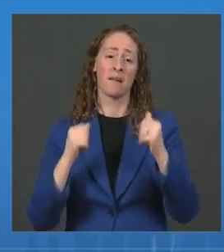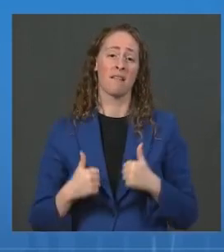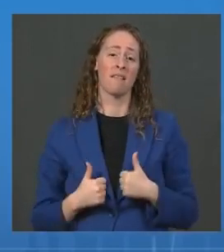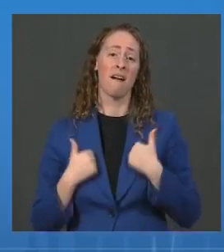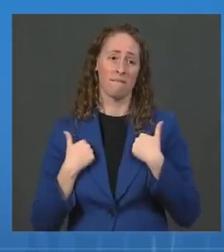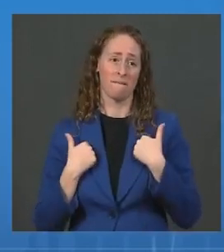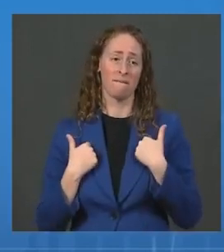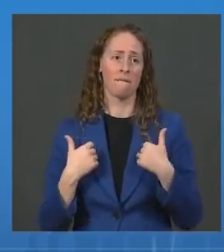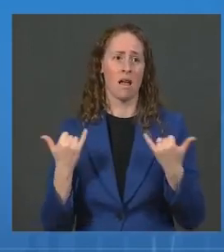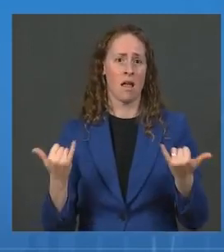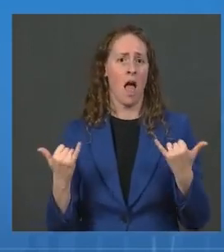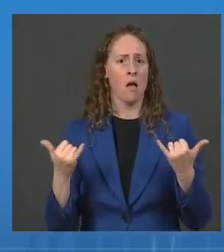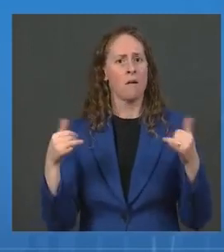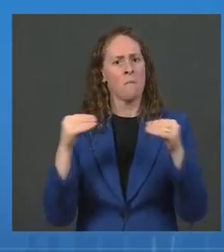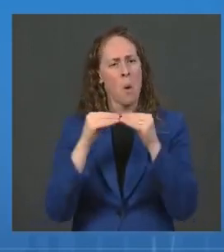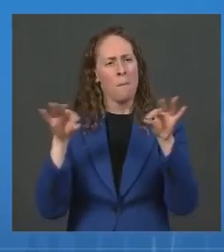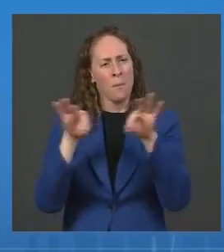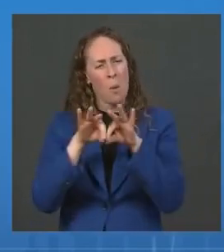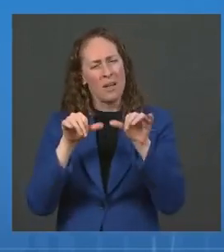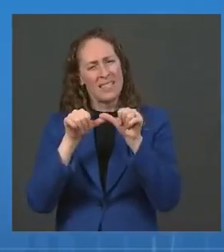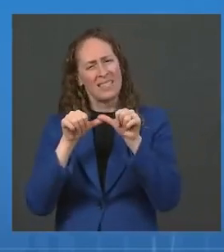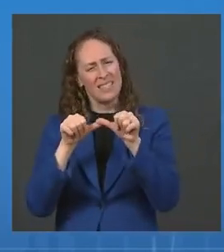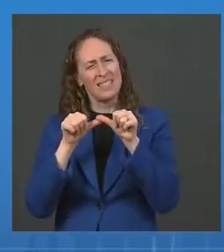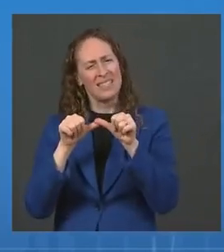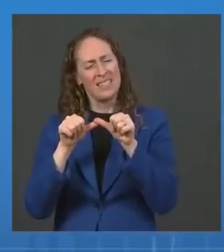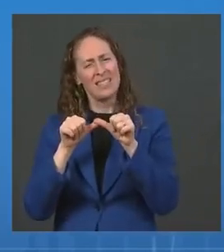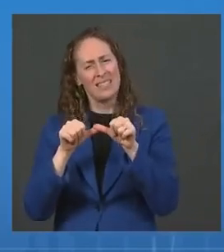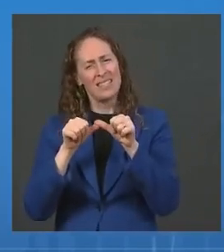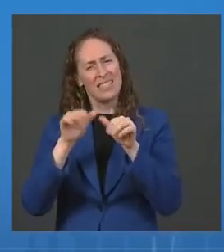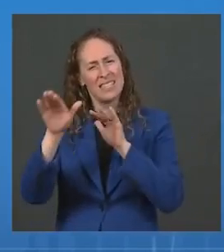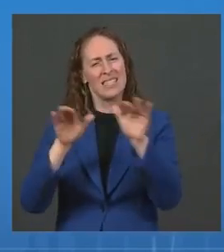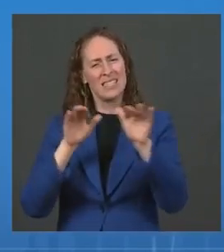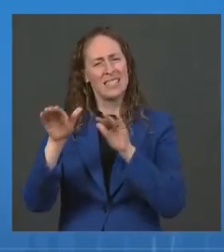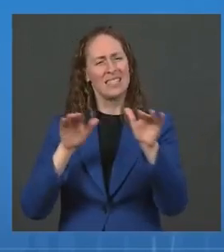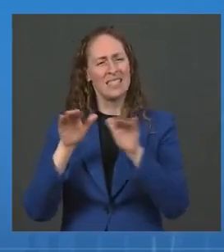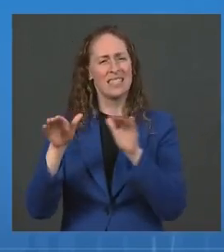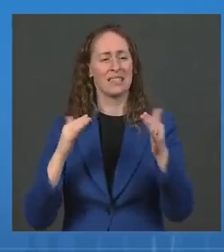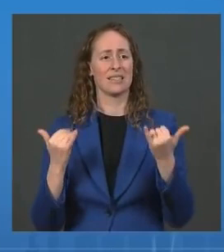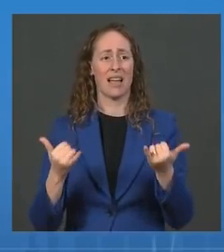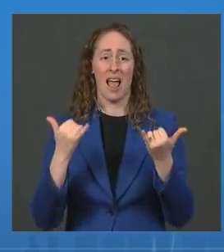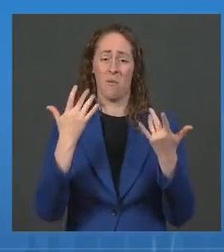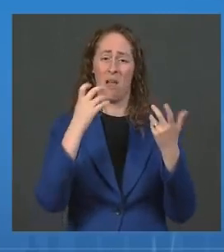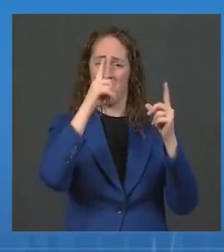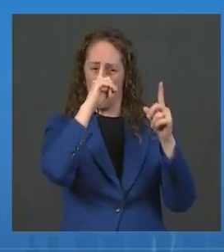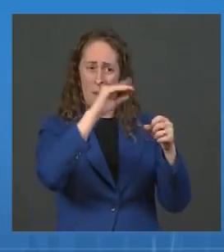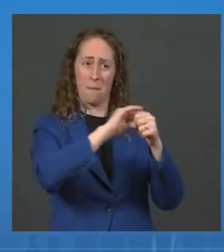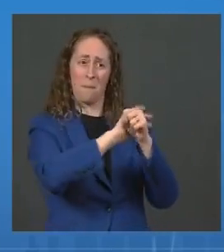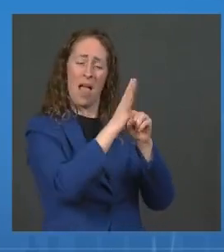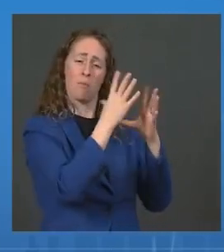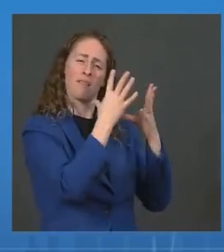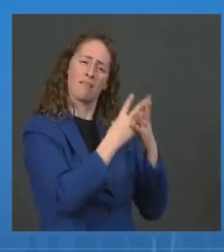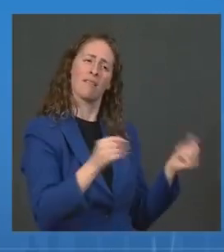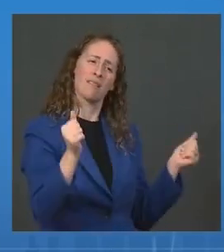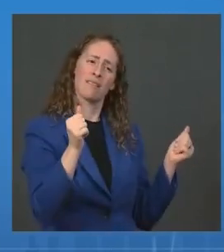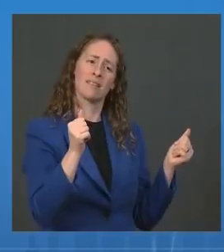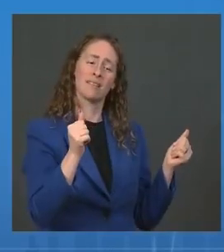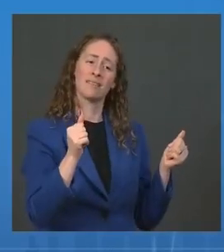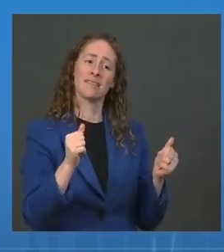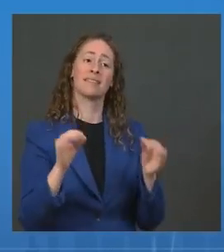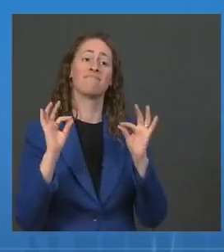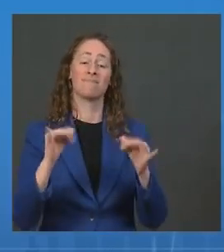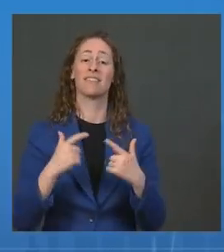these efforts as we work to defeat Delta and end this pandemic for good. Thanks for your time, and I'll pass it back to Jack.